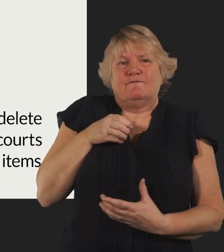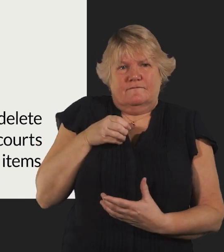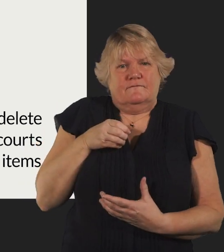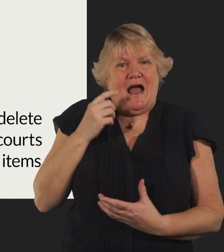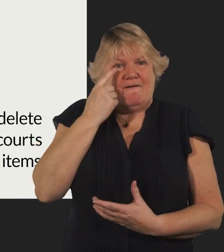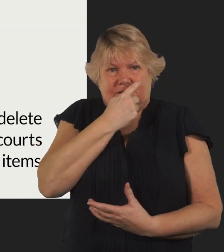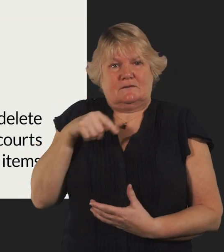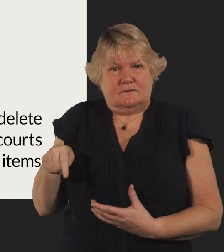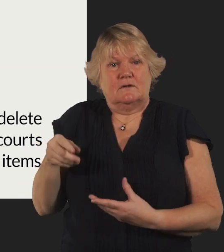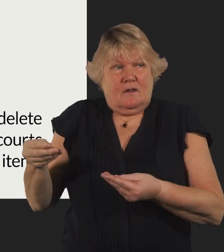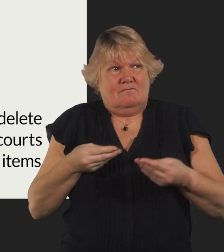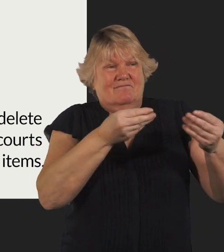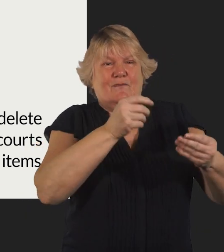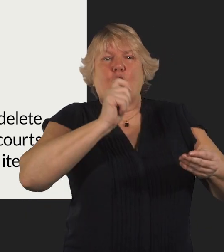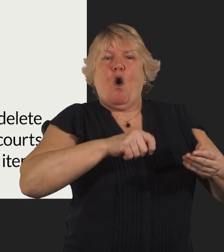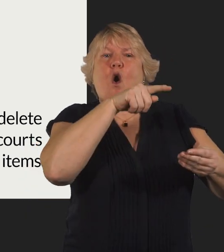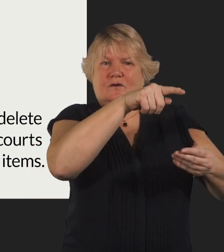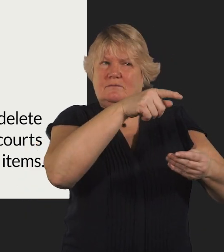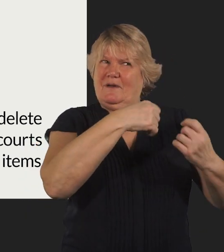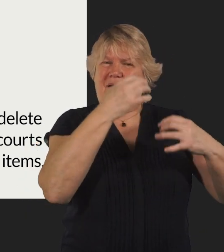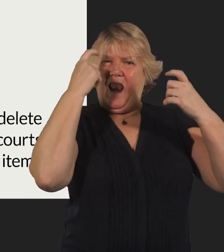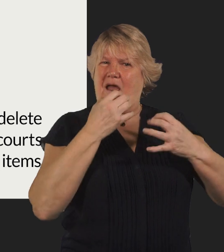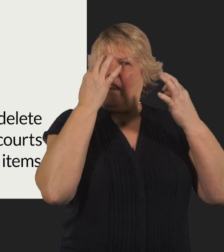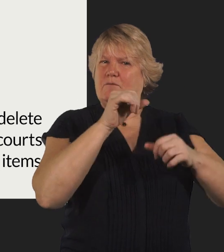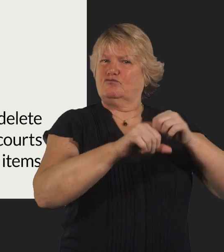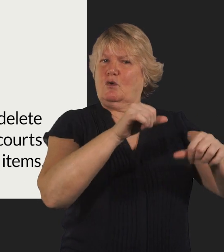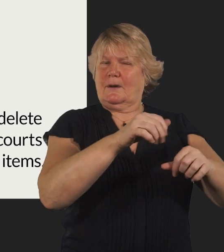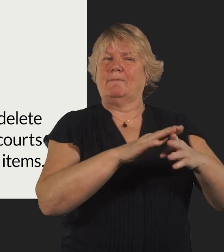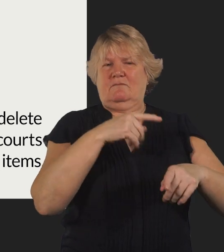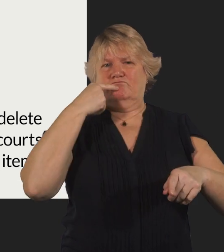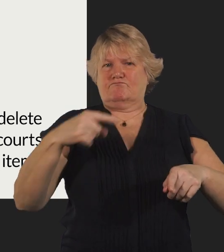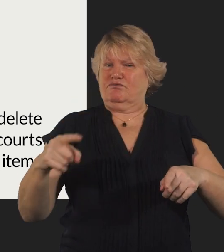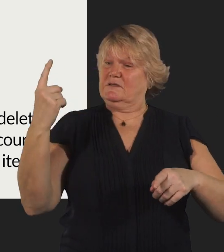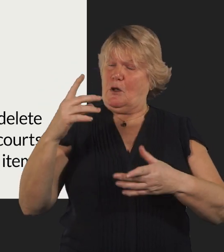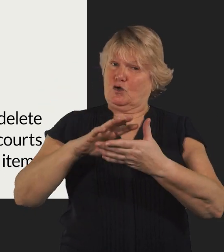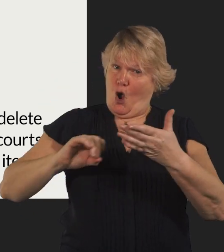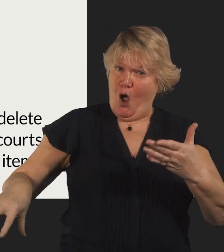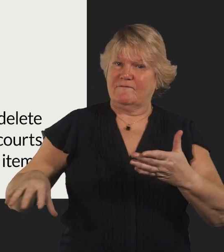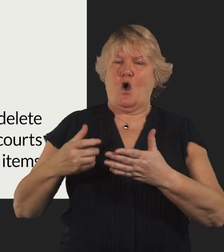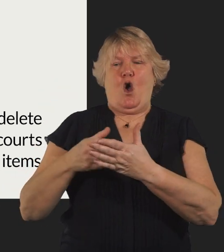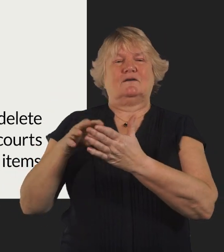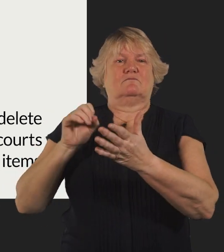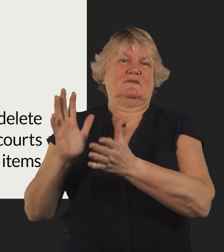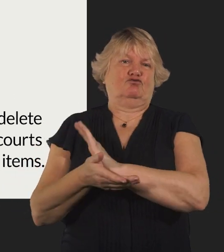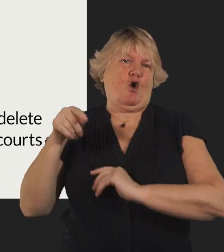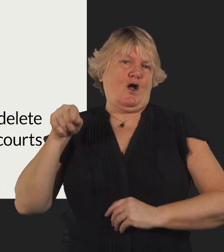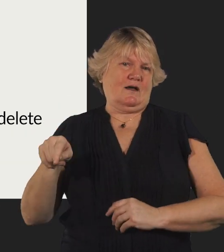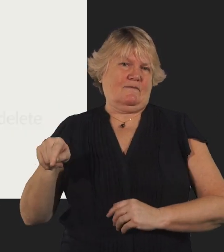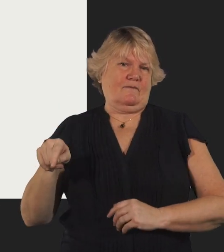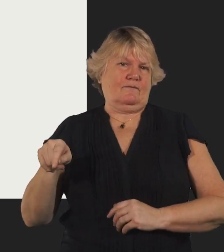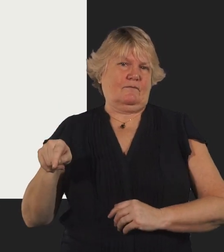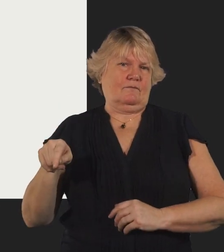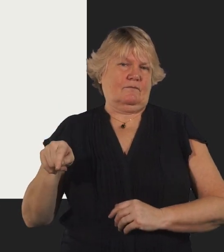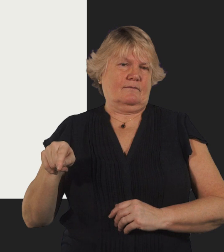evidence but ultimately the courts are the only legal process that can compel someone to remove or destroy items.